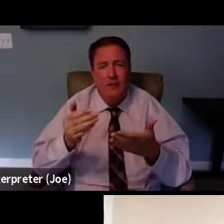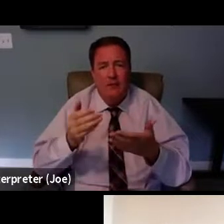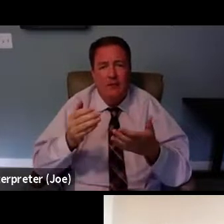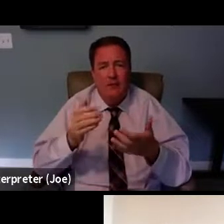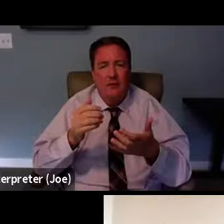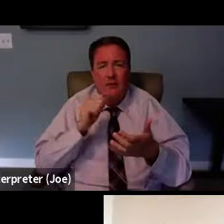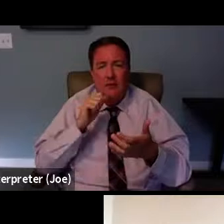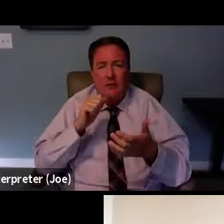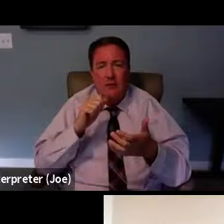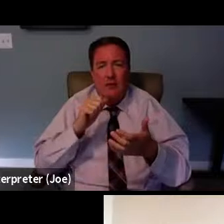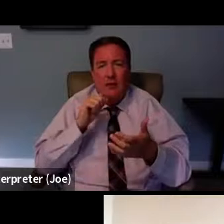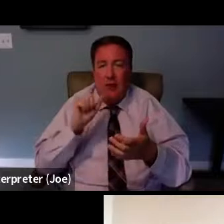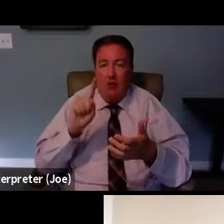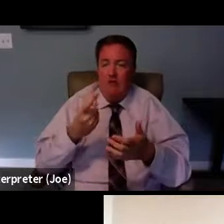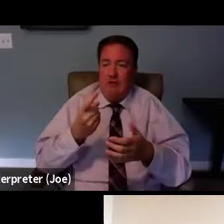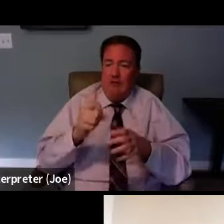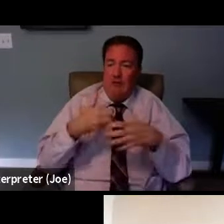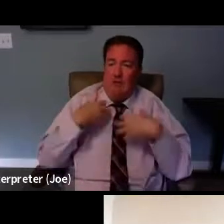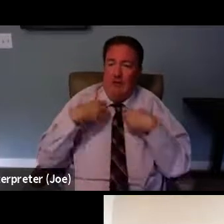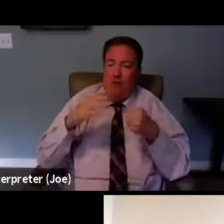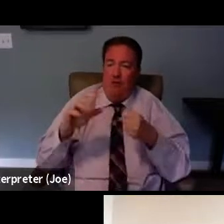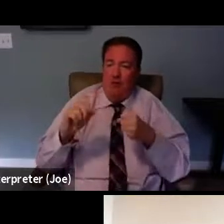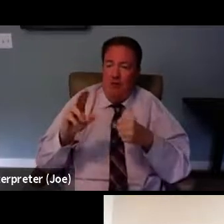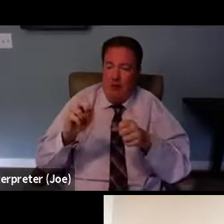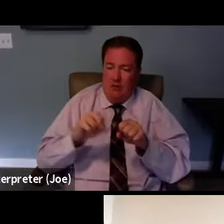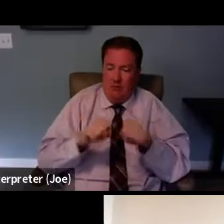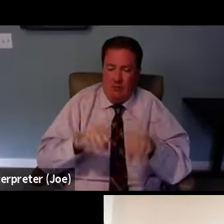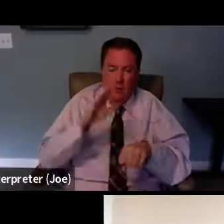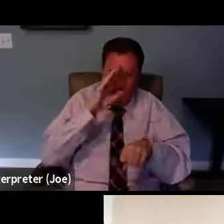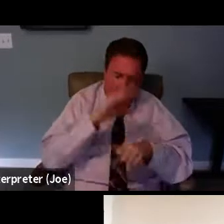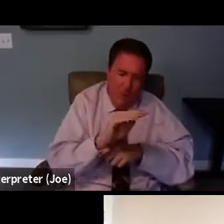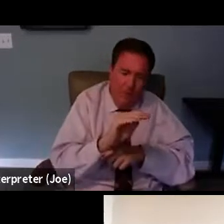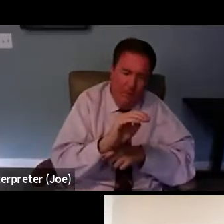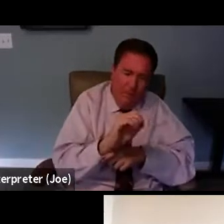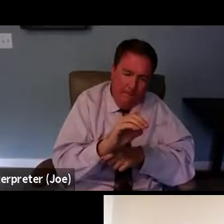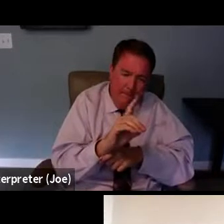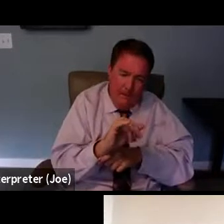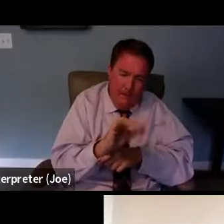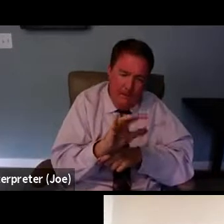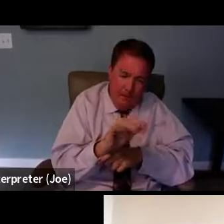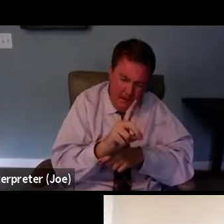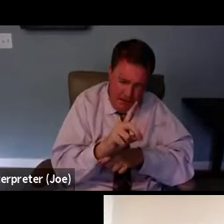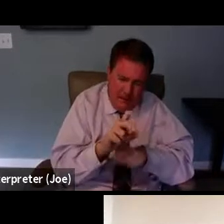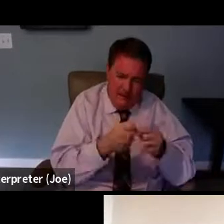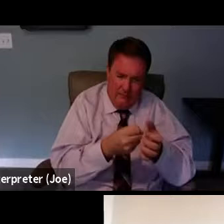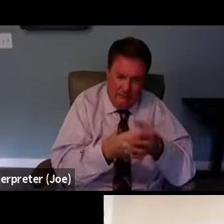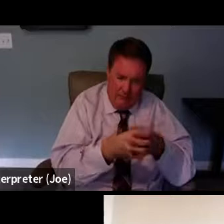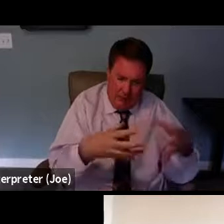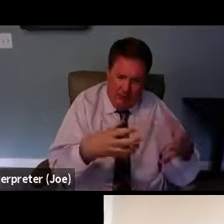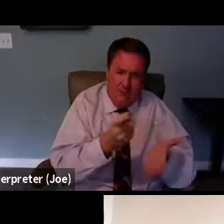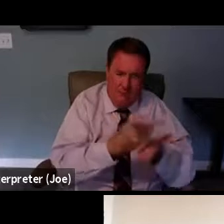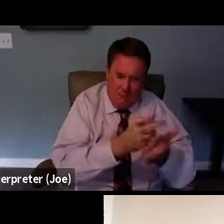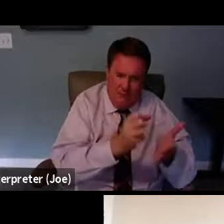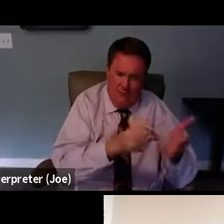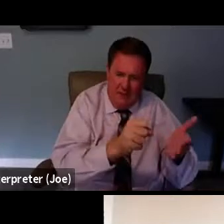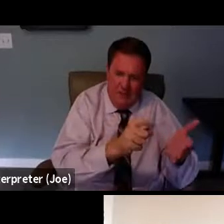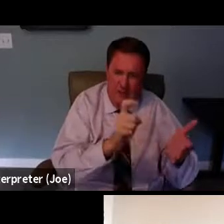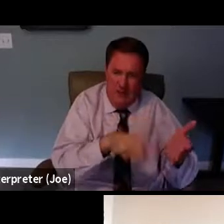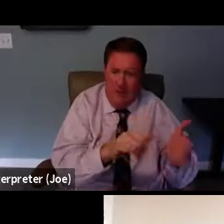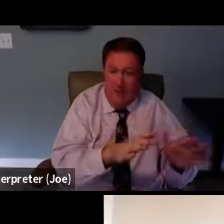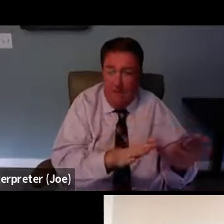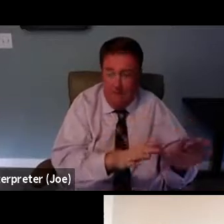speak. So I think we all know that we need Medicaid expansion and access to health coverage, but what kind of barriers are you seeing in terms of